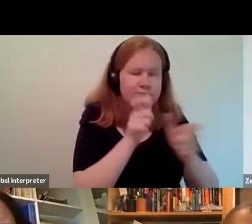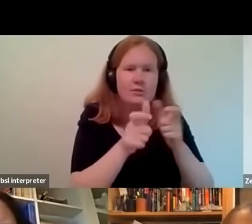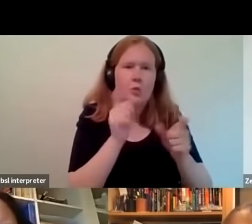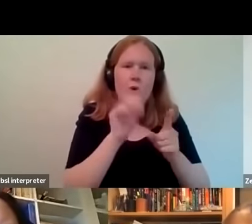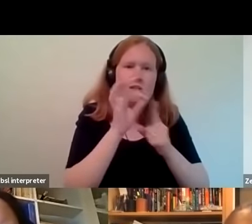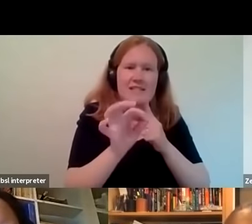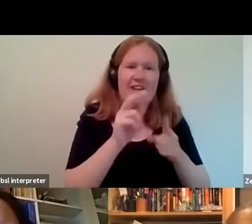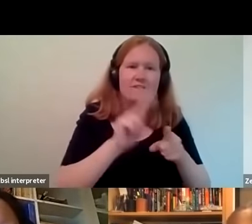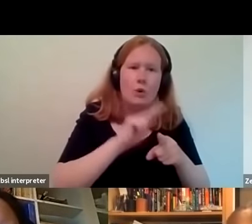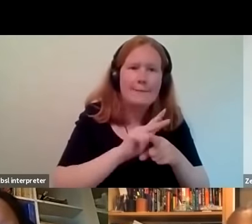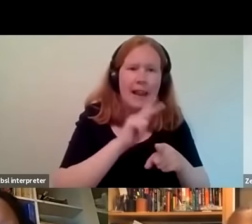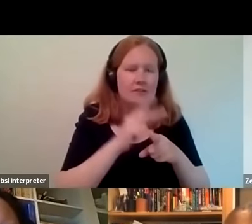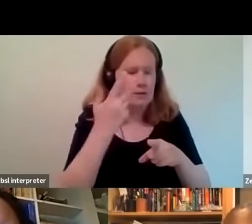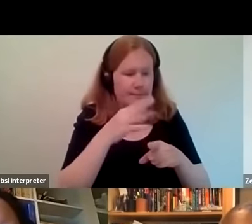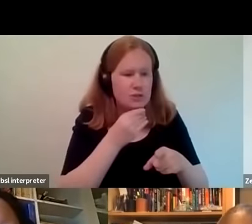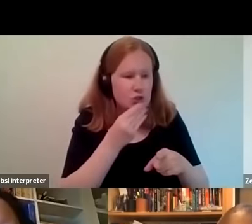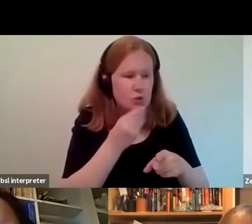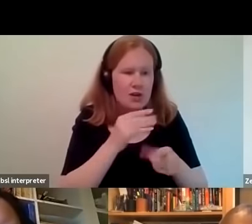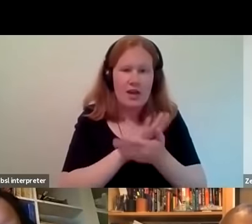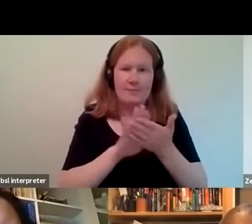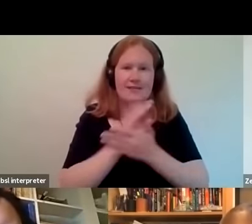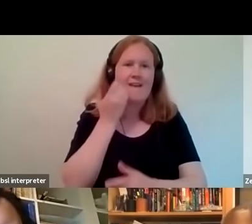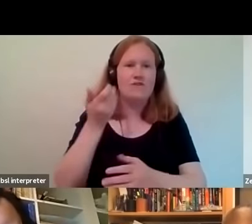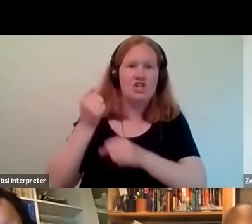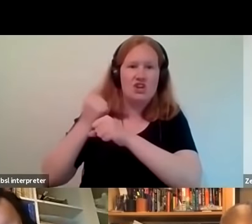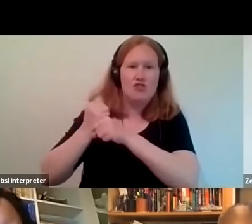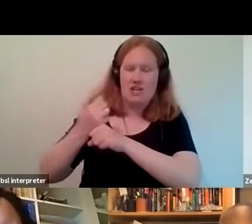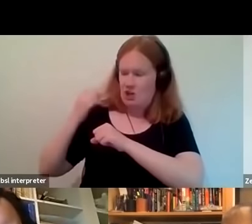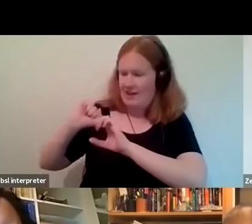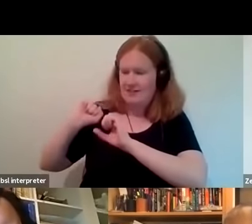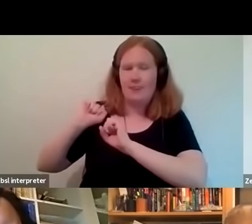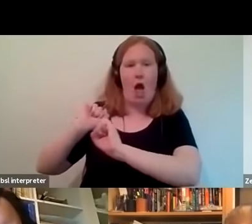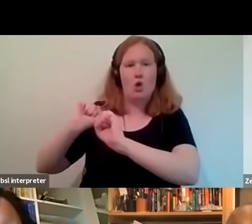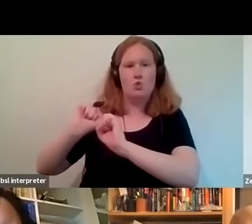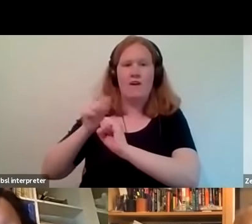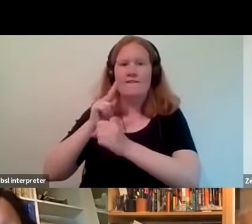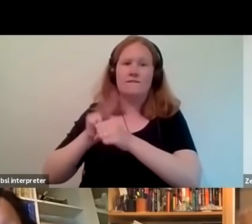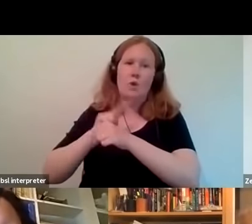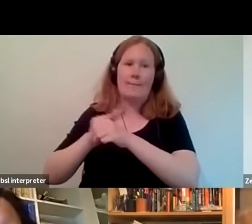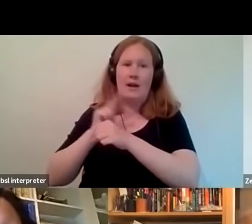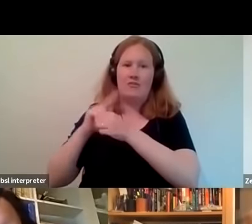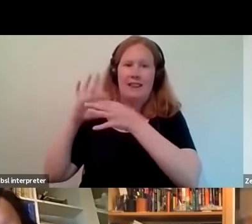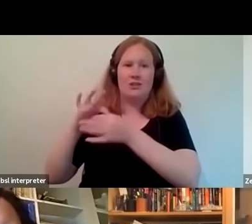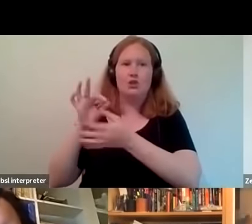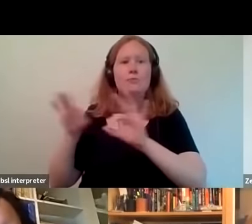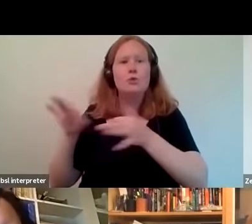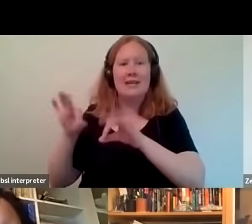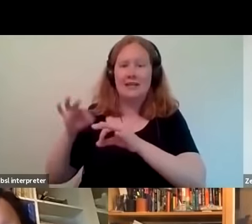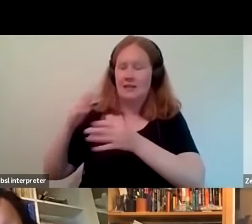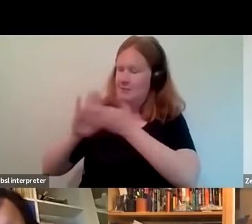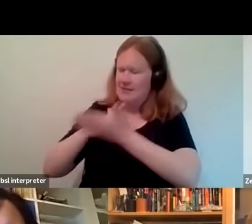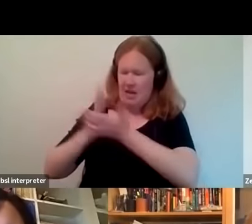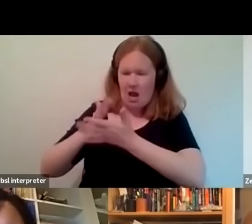that's used to explain and each generation has a different vocabulary attached to the music and so it's quite